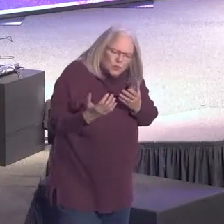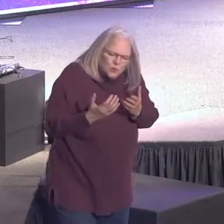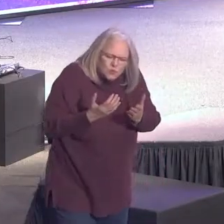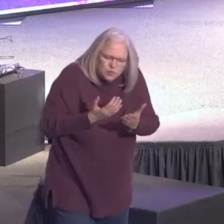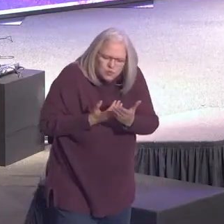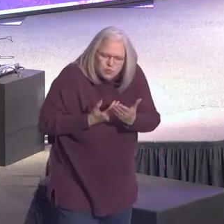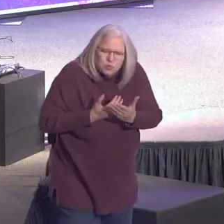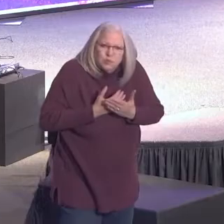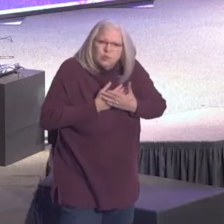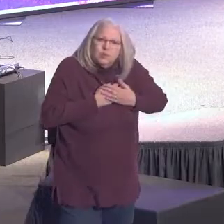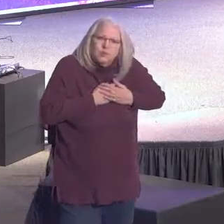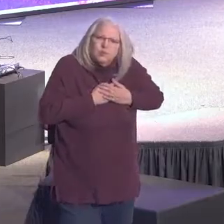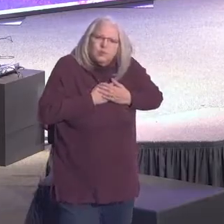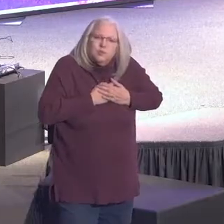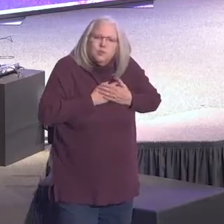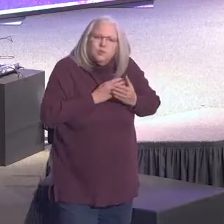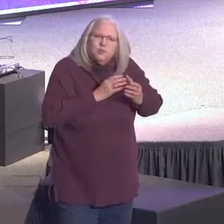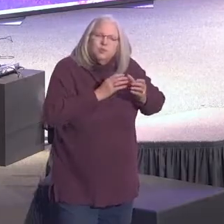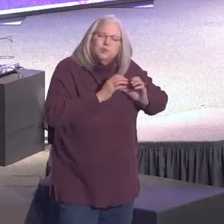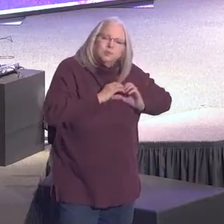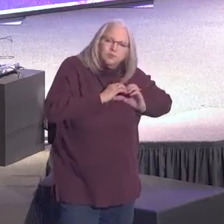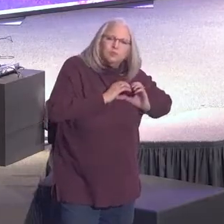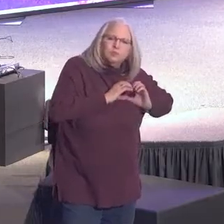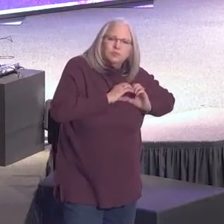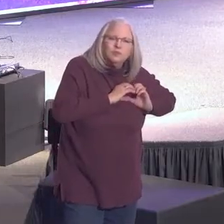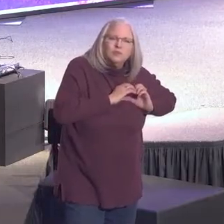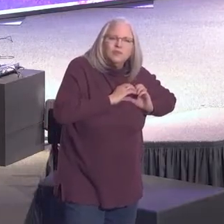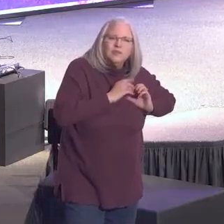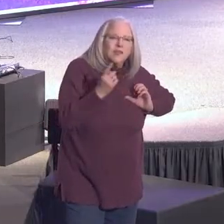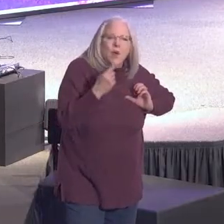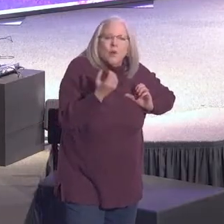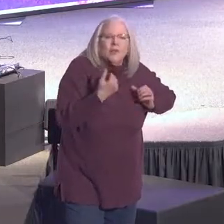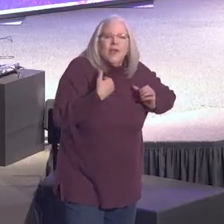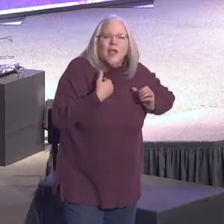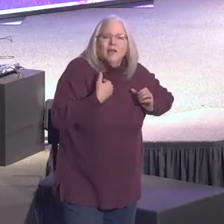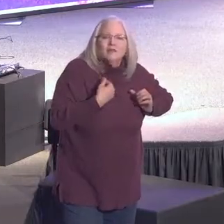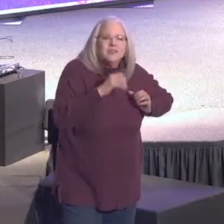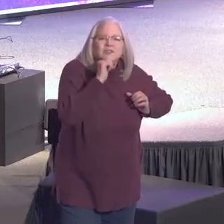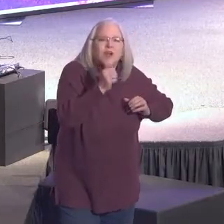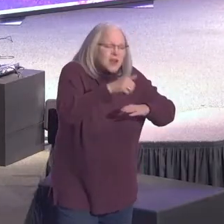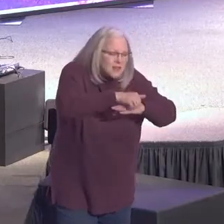Savior you're ever going to have. because he's not sending another Savior.